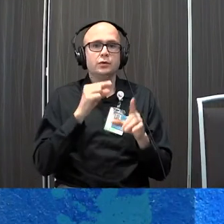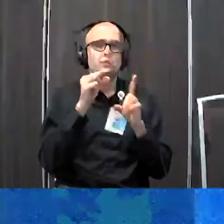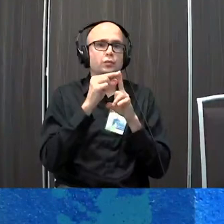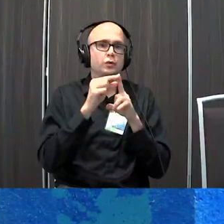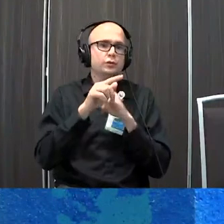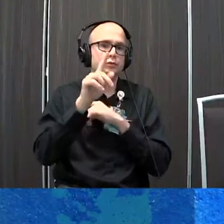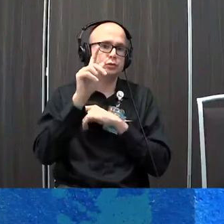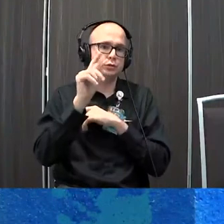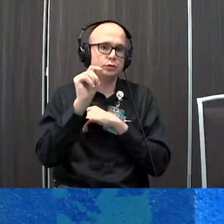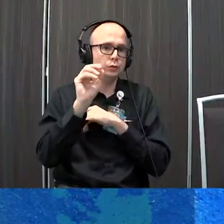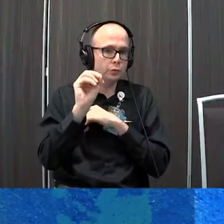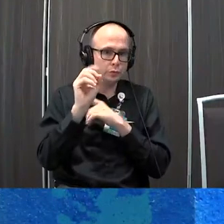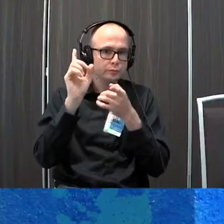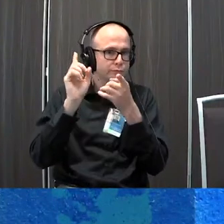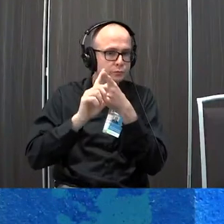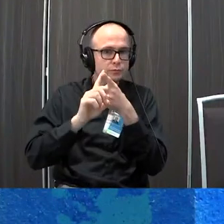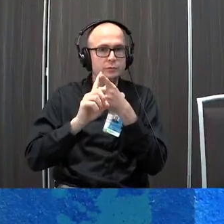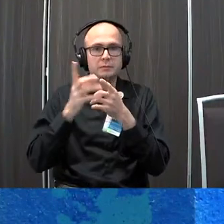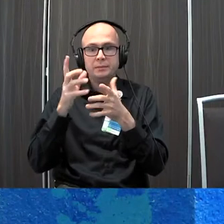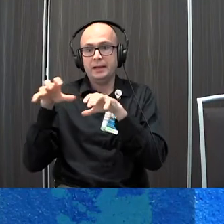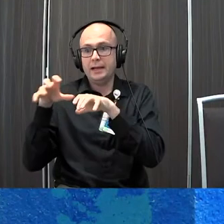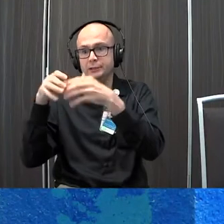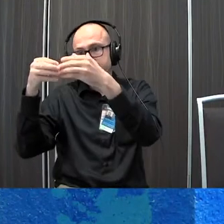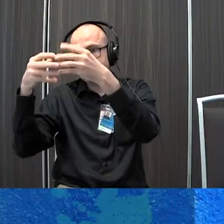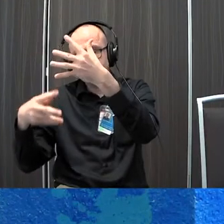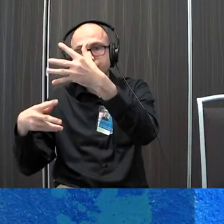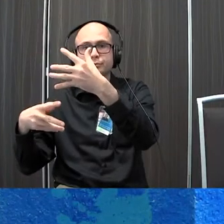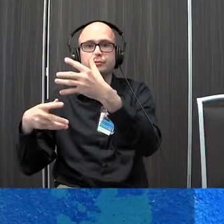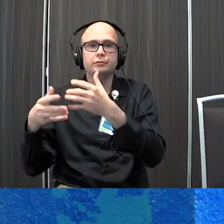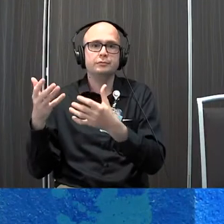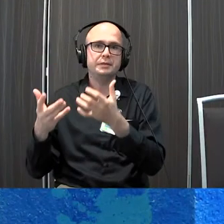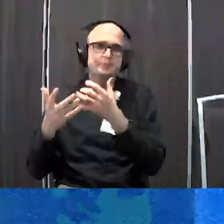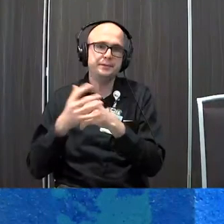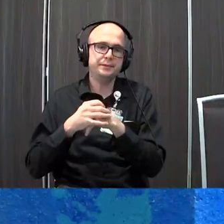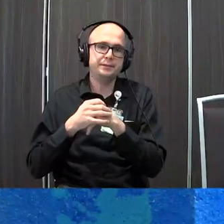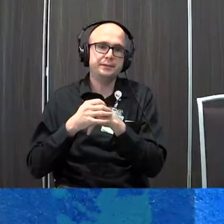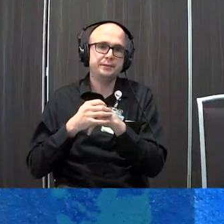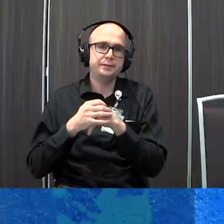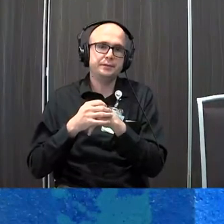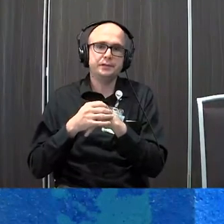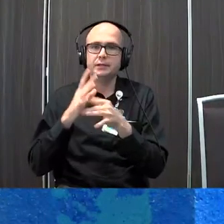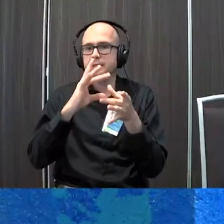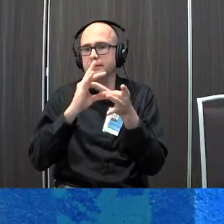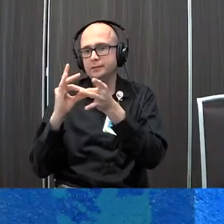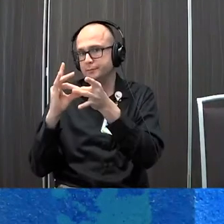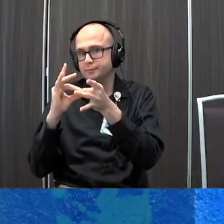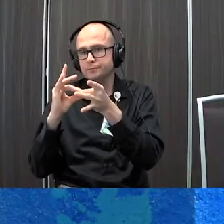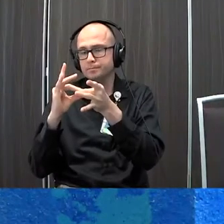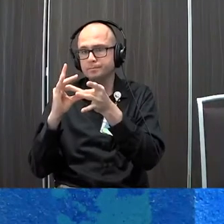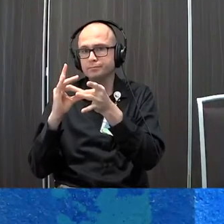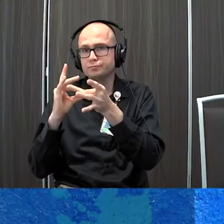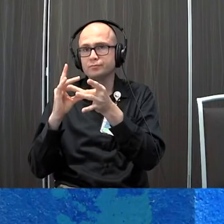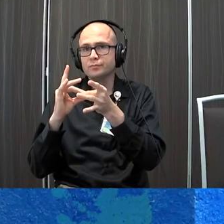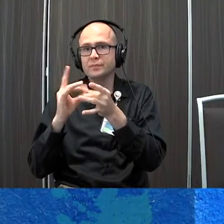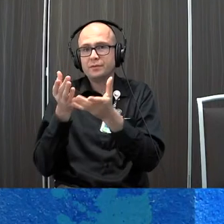to pop up and it might have actions pop in and it might give a link to the